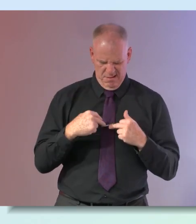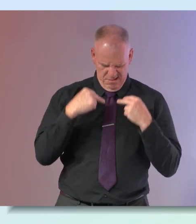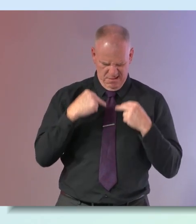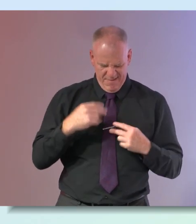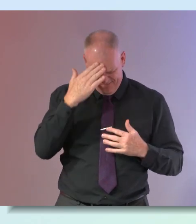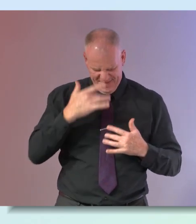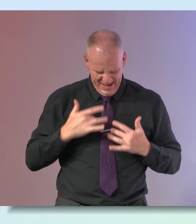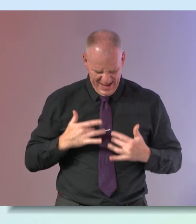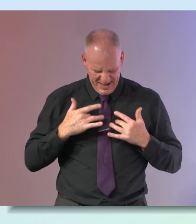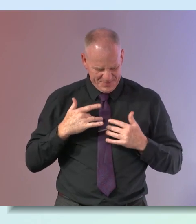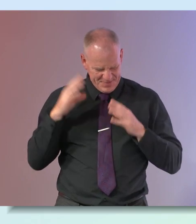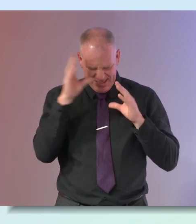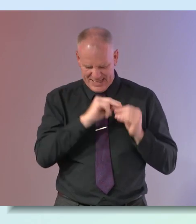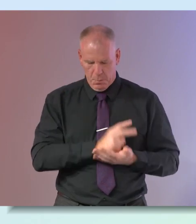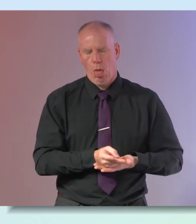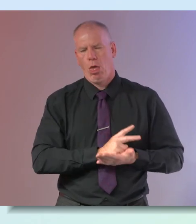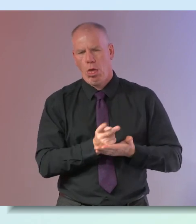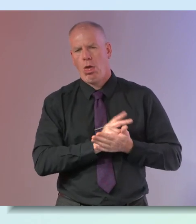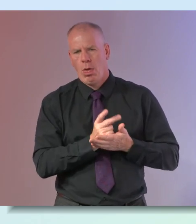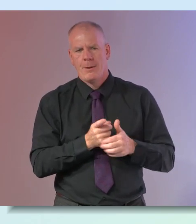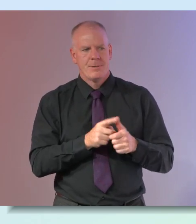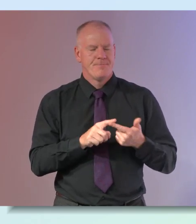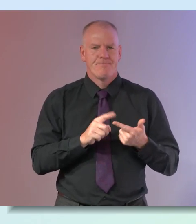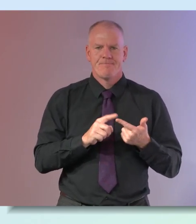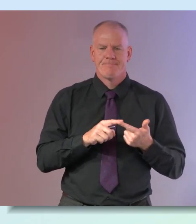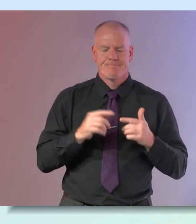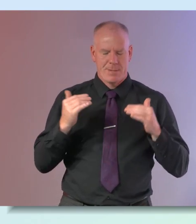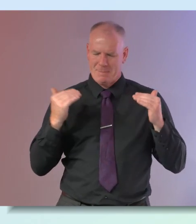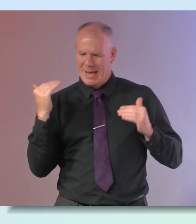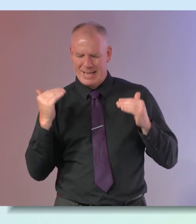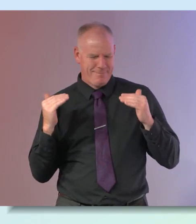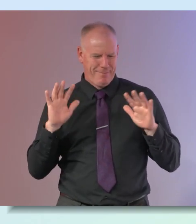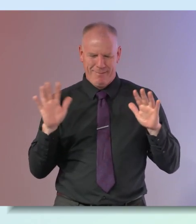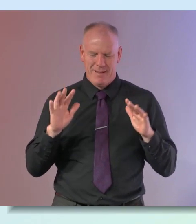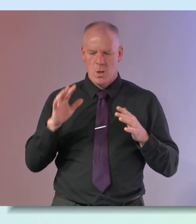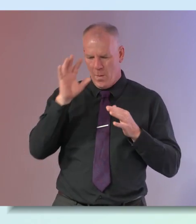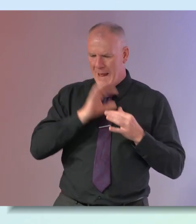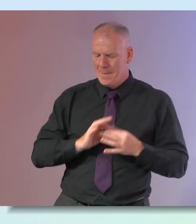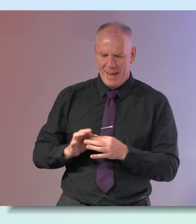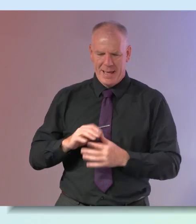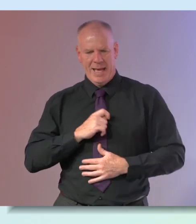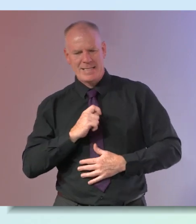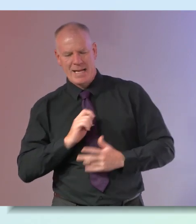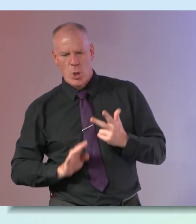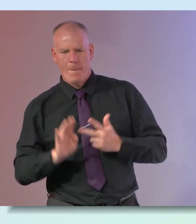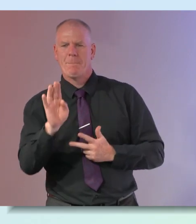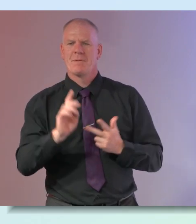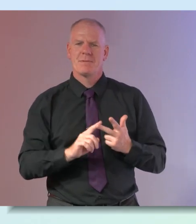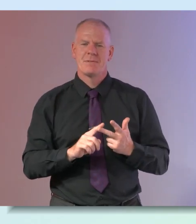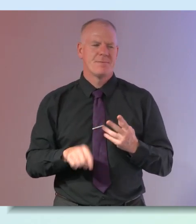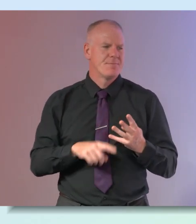know that your sleep is disturbed that your sense of equilibrium your well-being maybe anxiety levels are changing